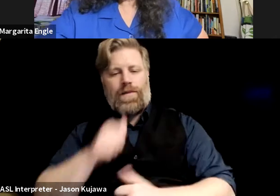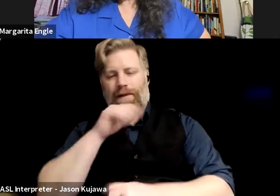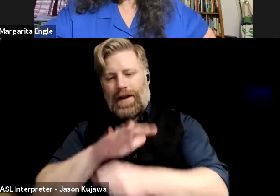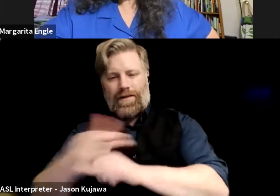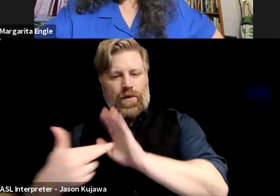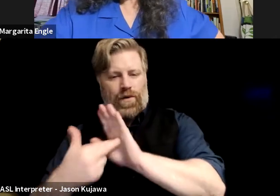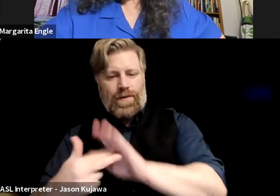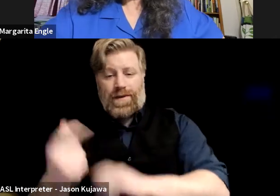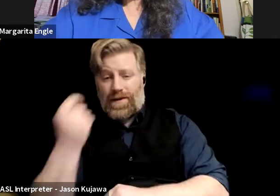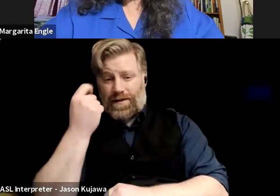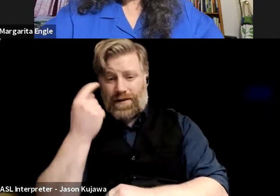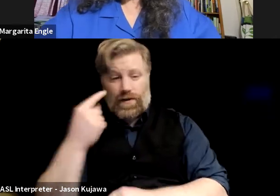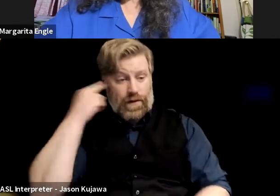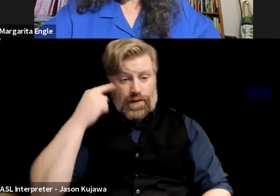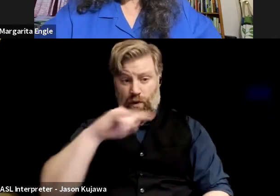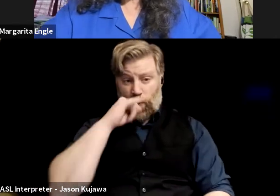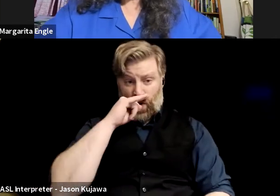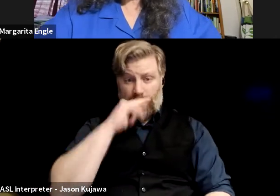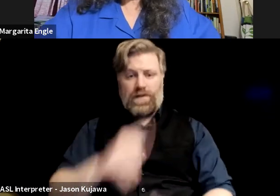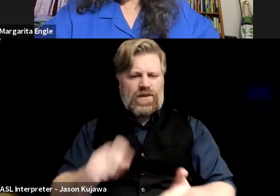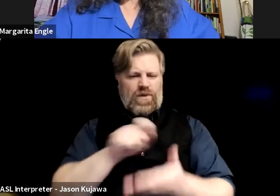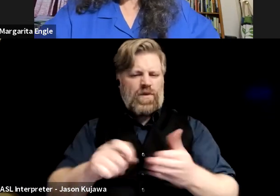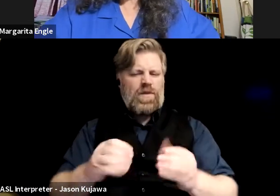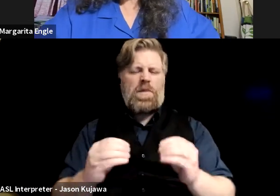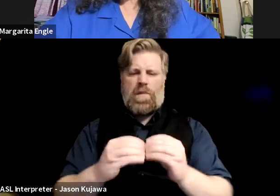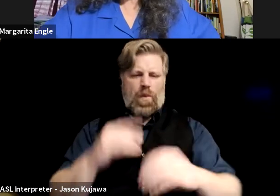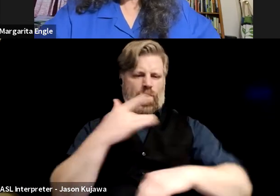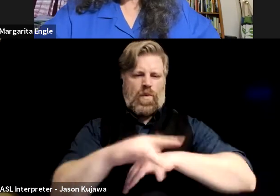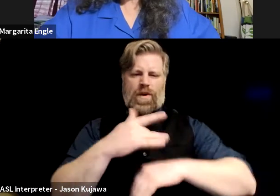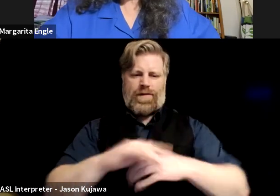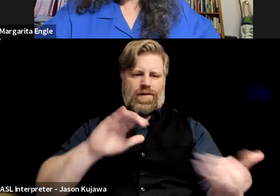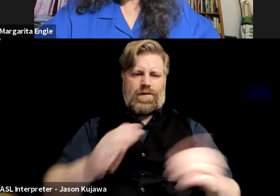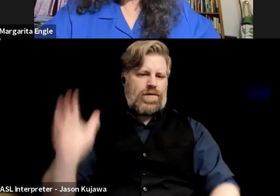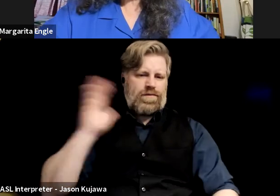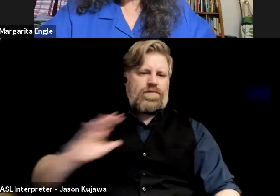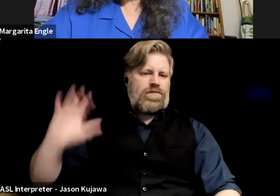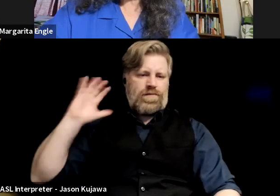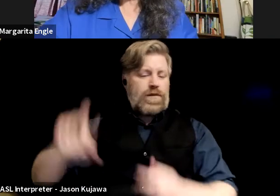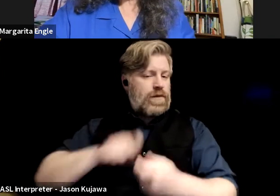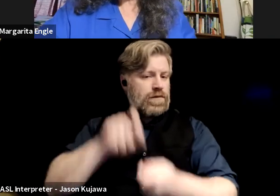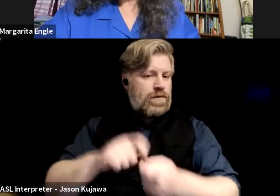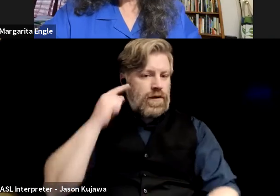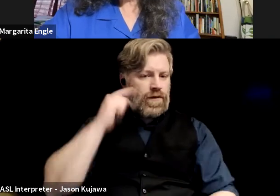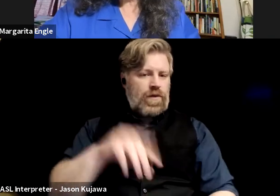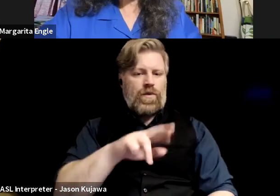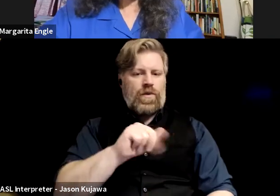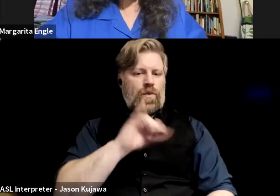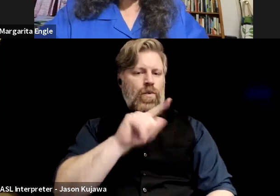much more literature for kids than there has ever been, um, for, for kids from racialized, minoritized groups.